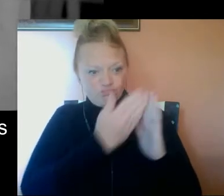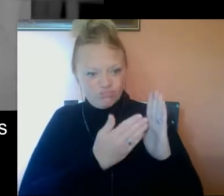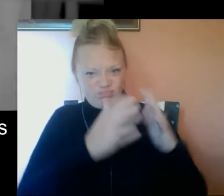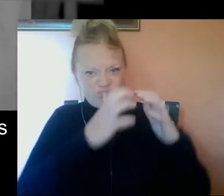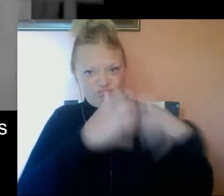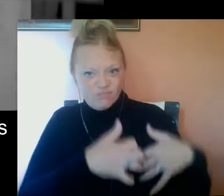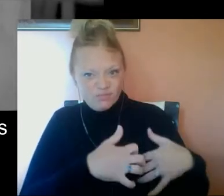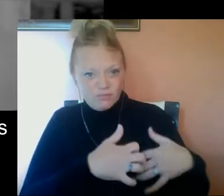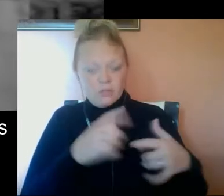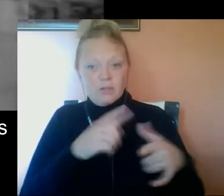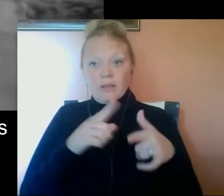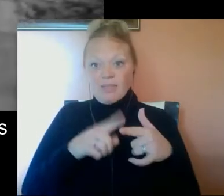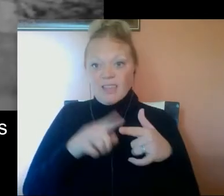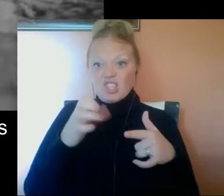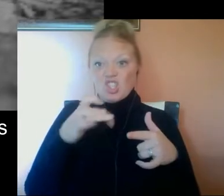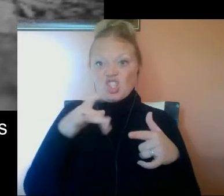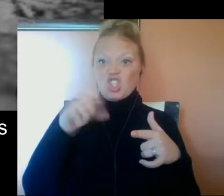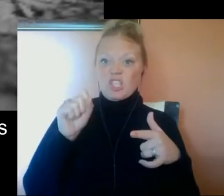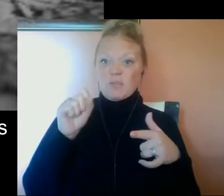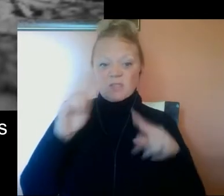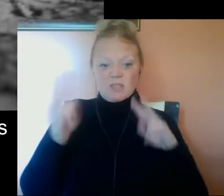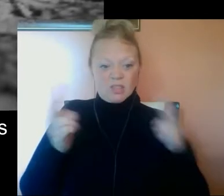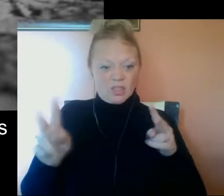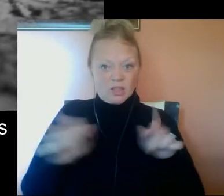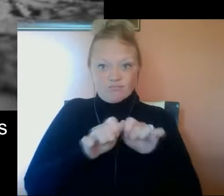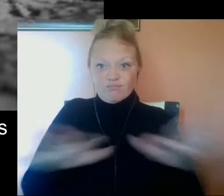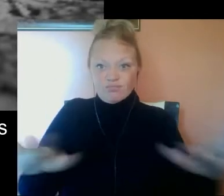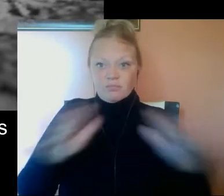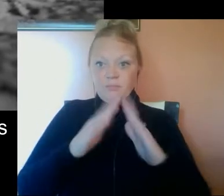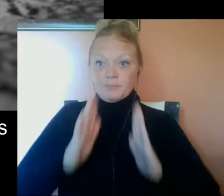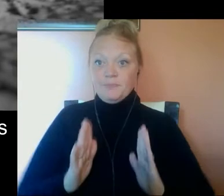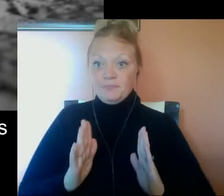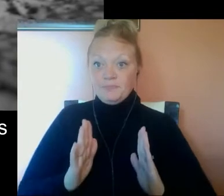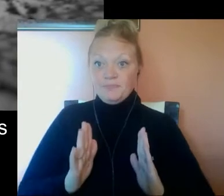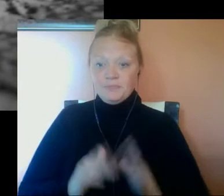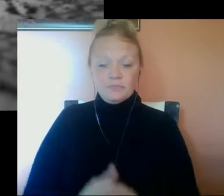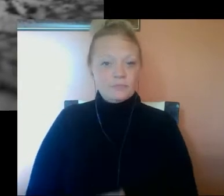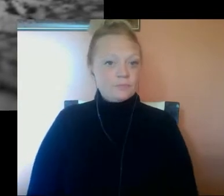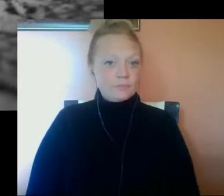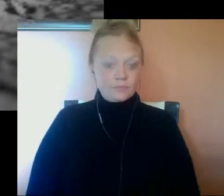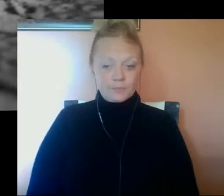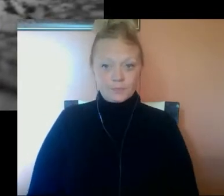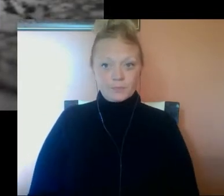or is worn down, the chips and dust from the old lead paint can spread around your home.